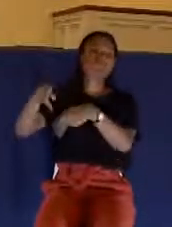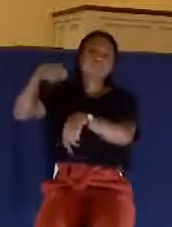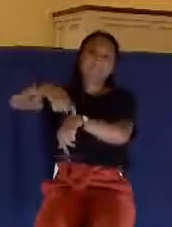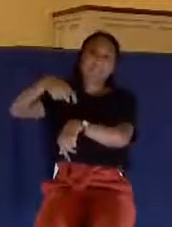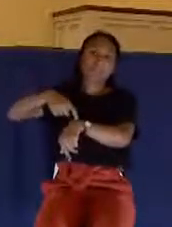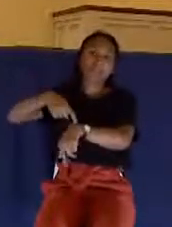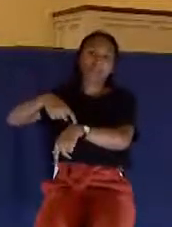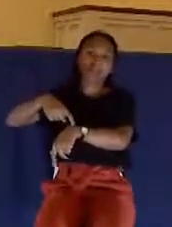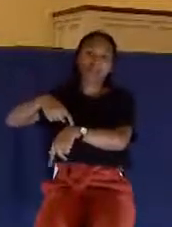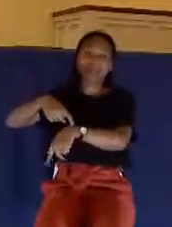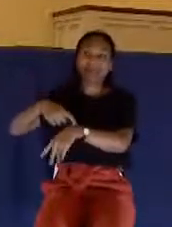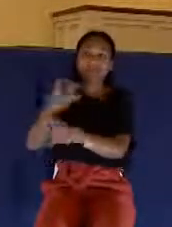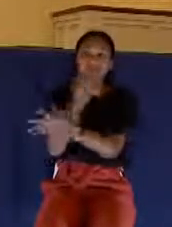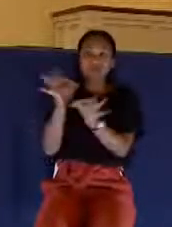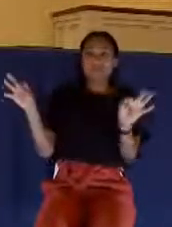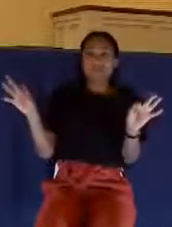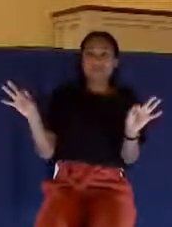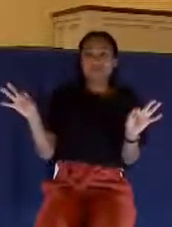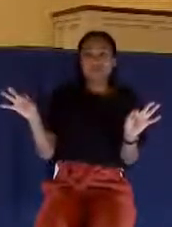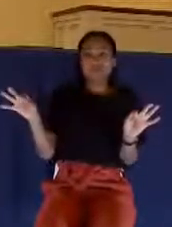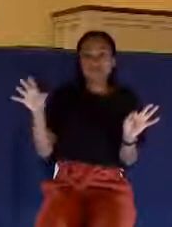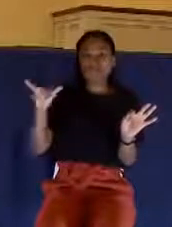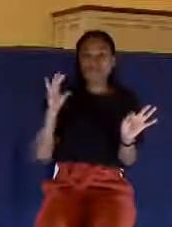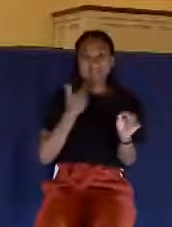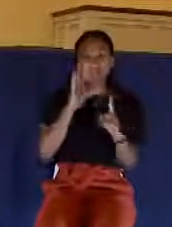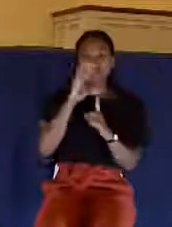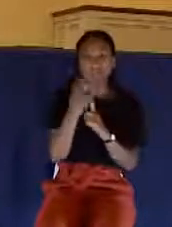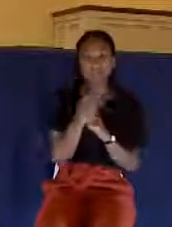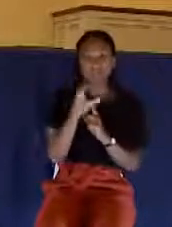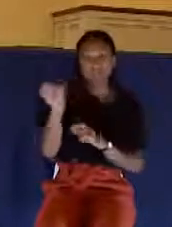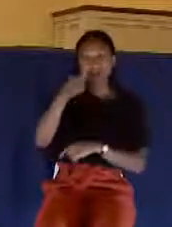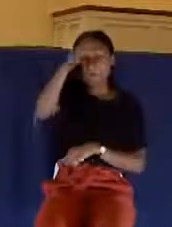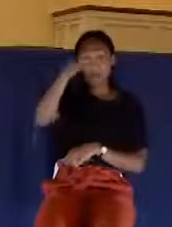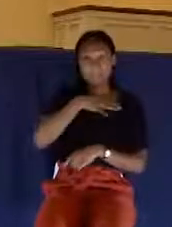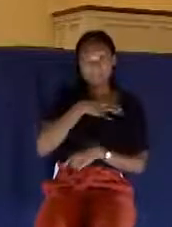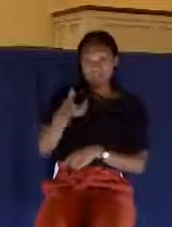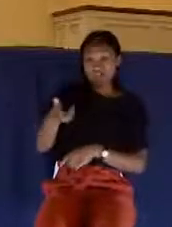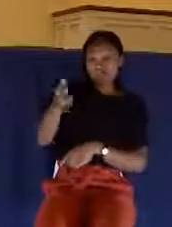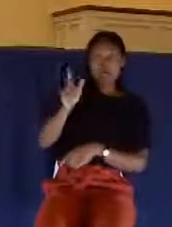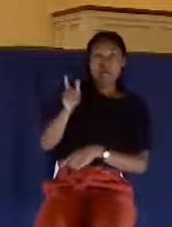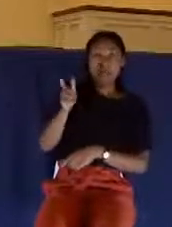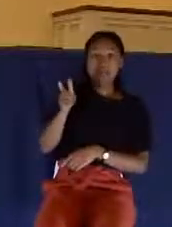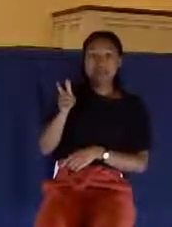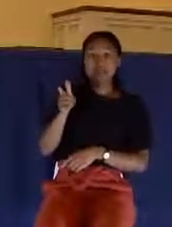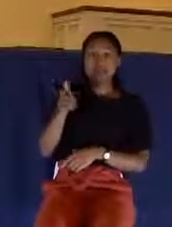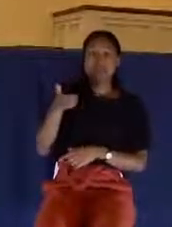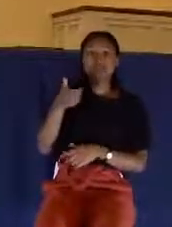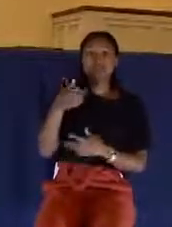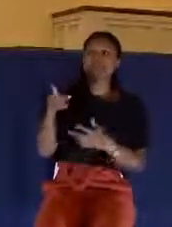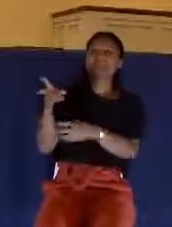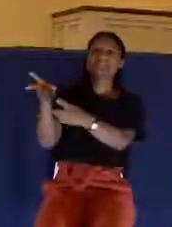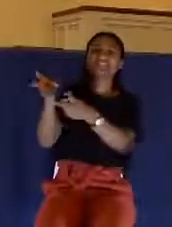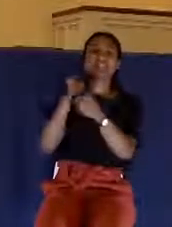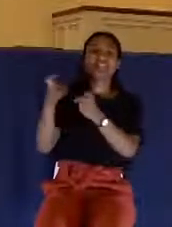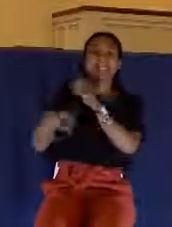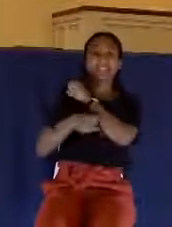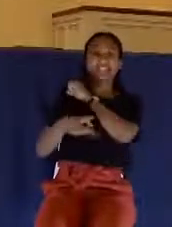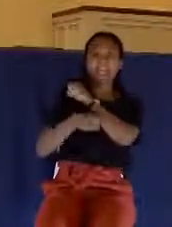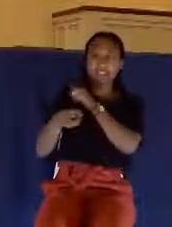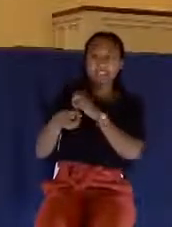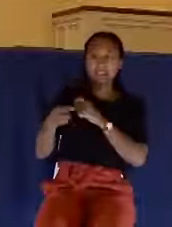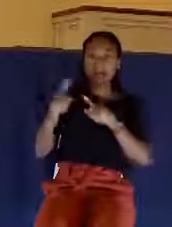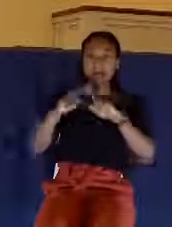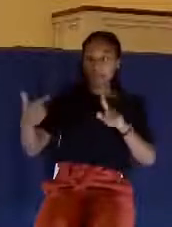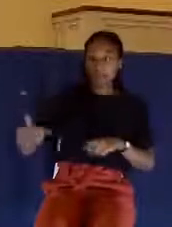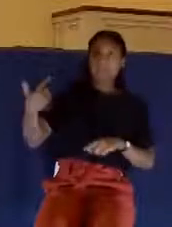And that's our society. There was a man who was shot and paralyzed while committing a burglary in New York. And he took